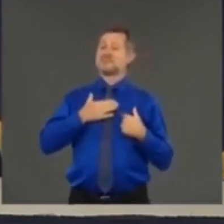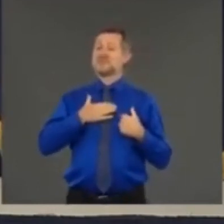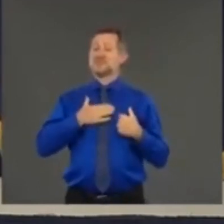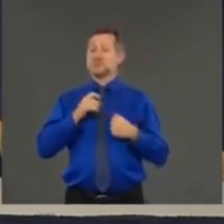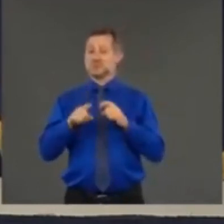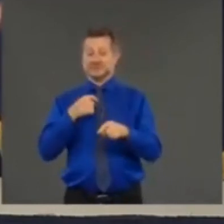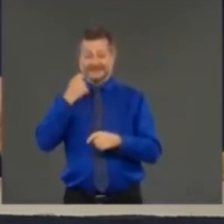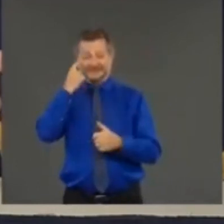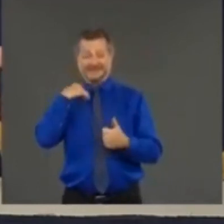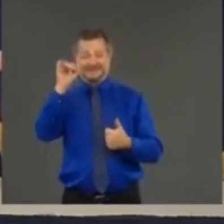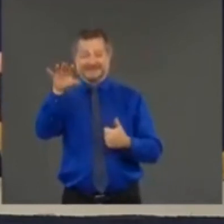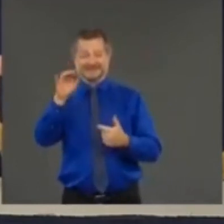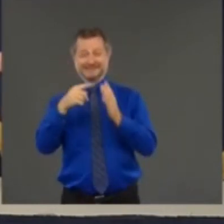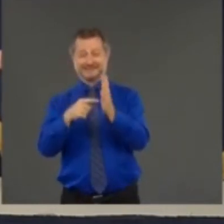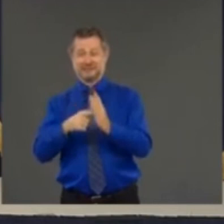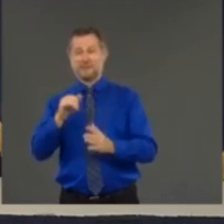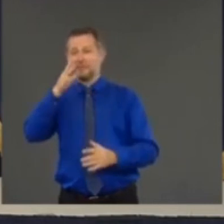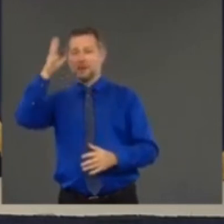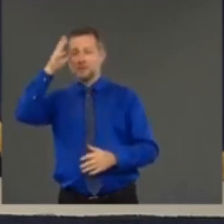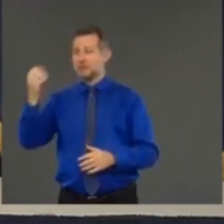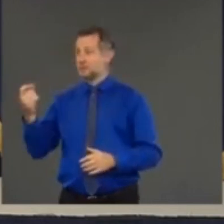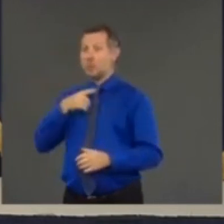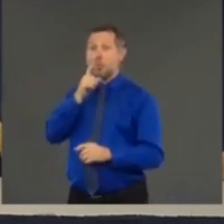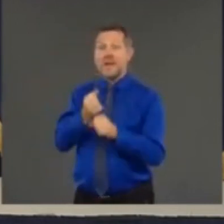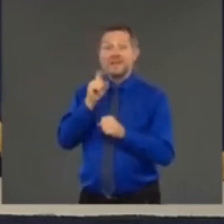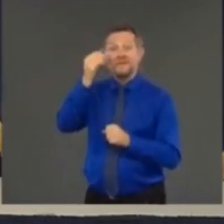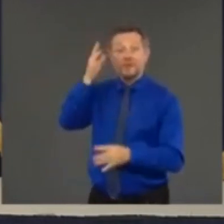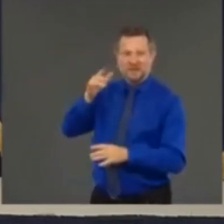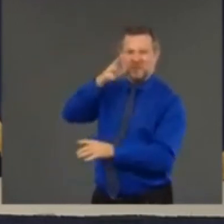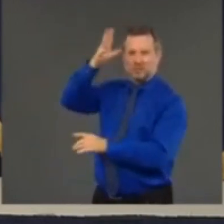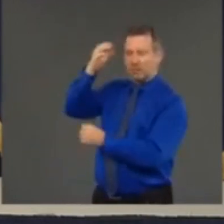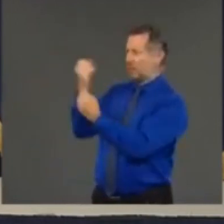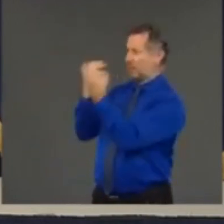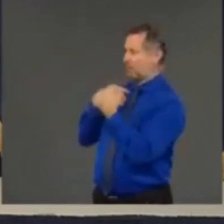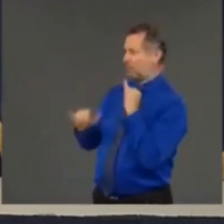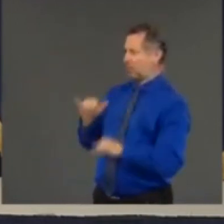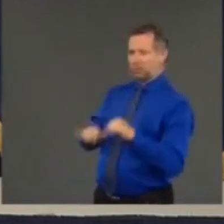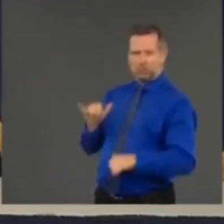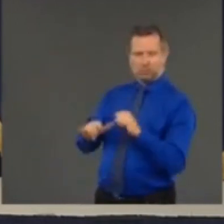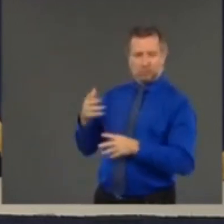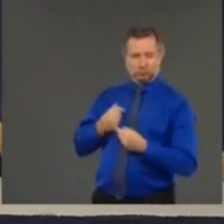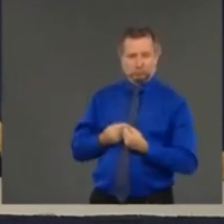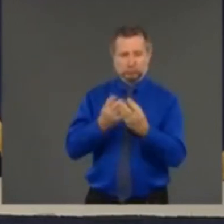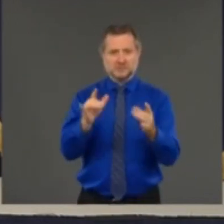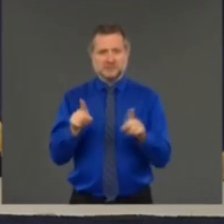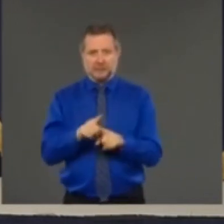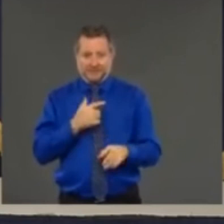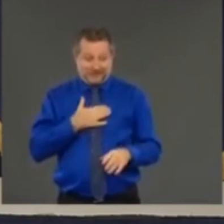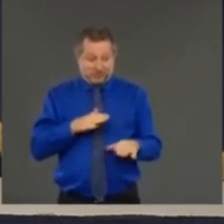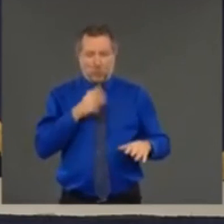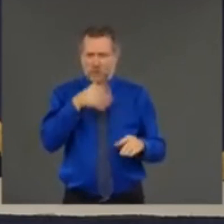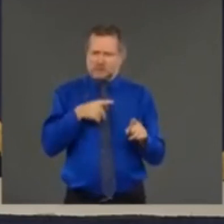from parents right they're what you would ask they're what I would ask and well we have